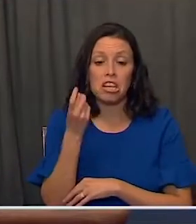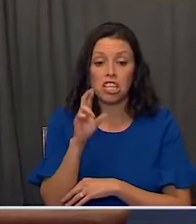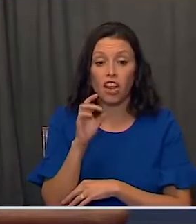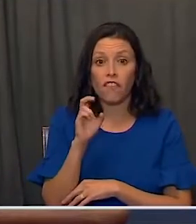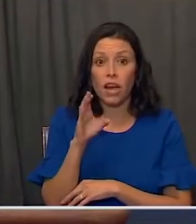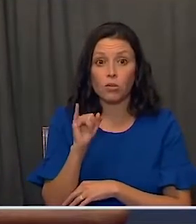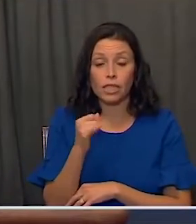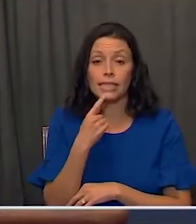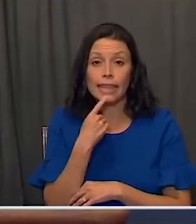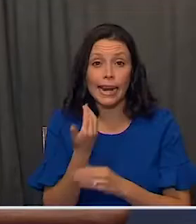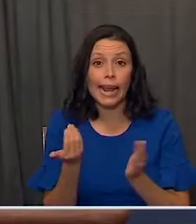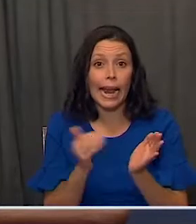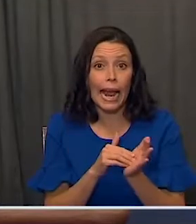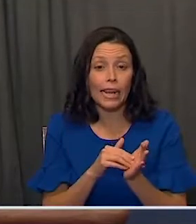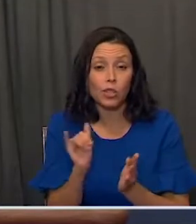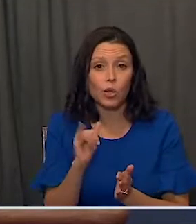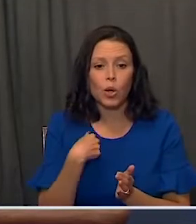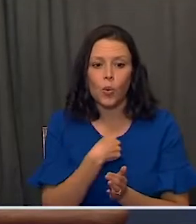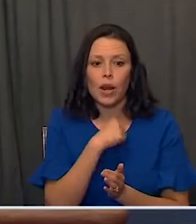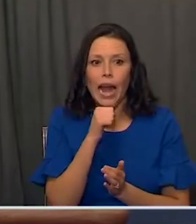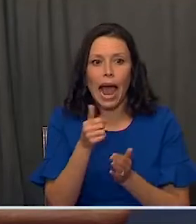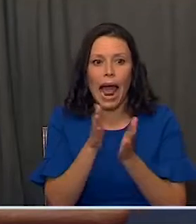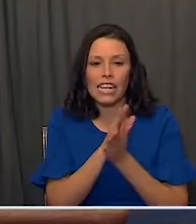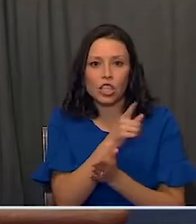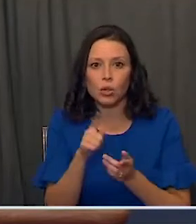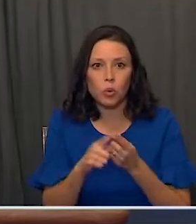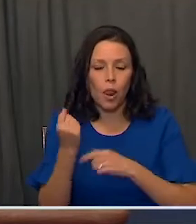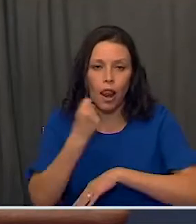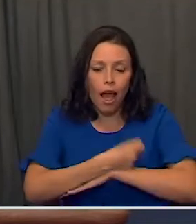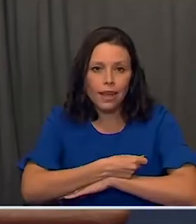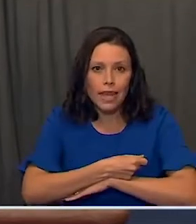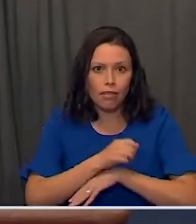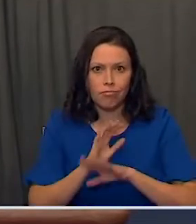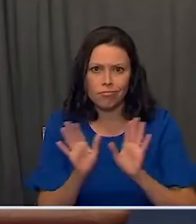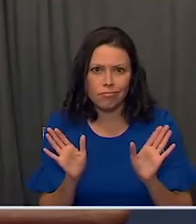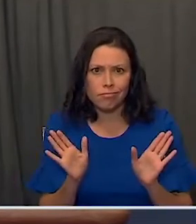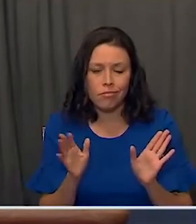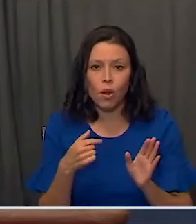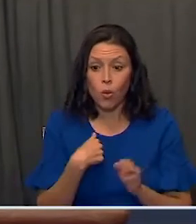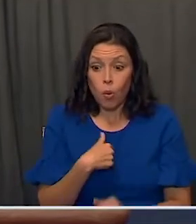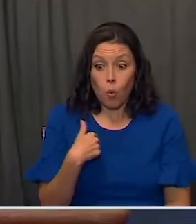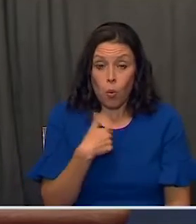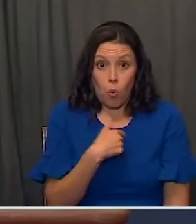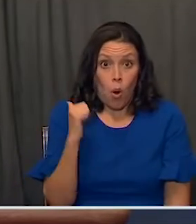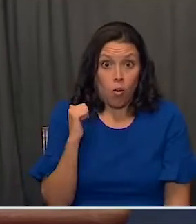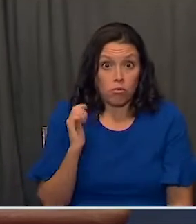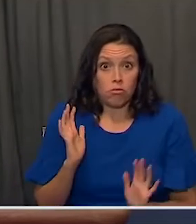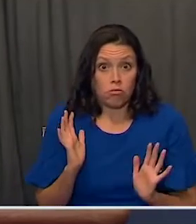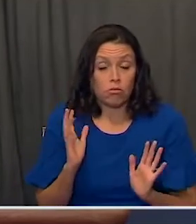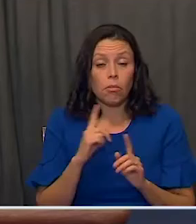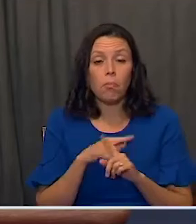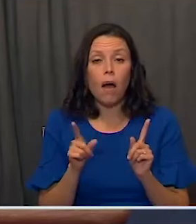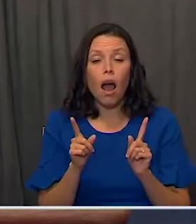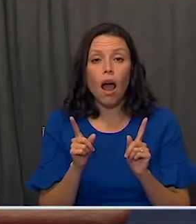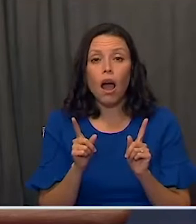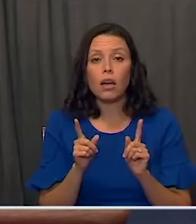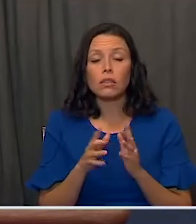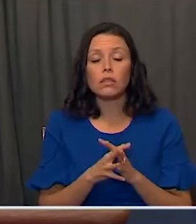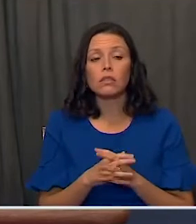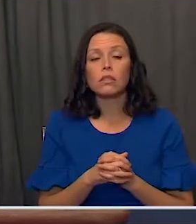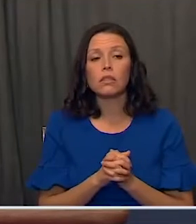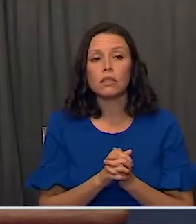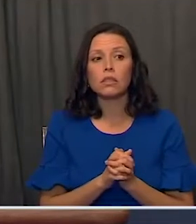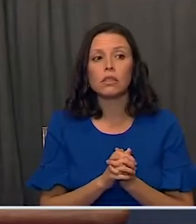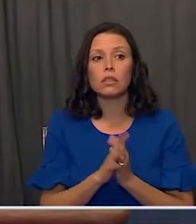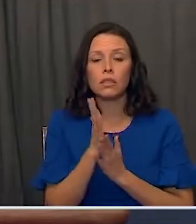actually reflected again on we're not calling for a national lockdown. And we won't. But beyond that, there